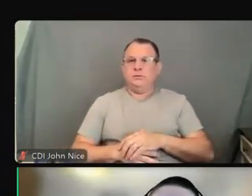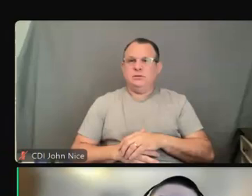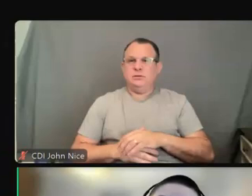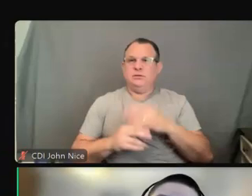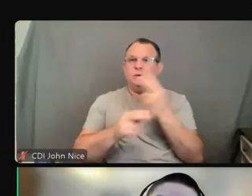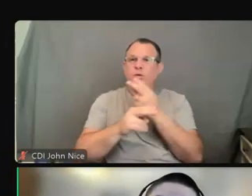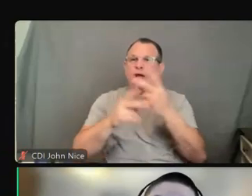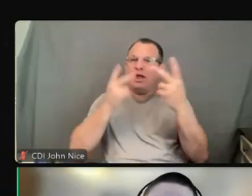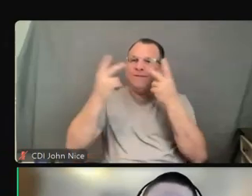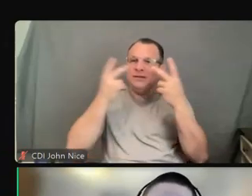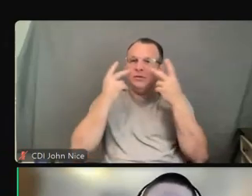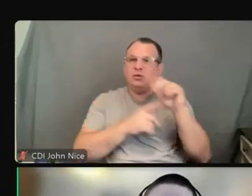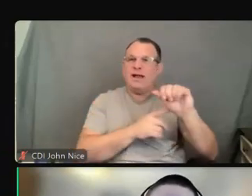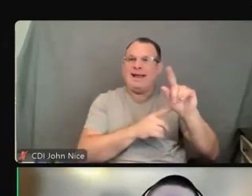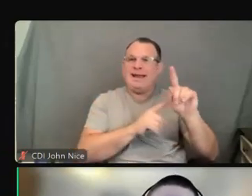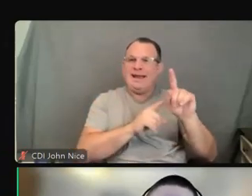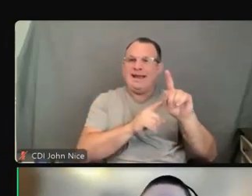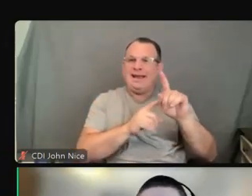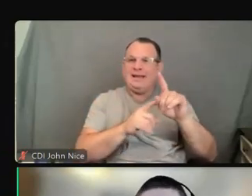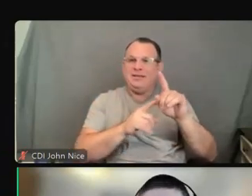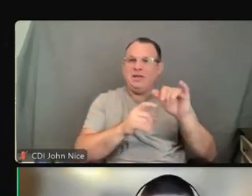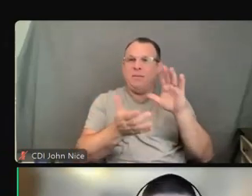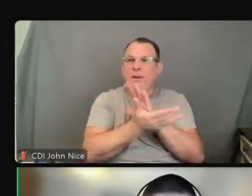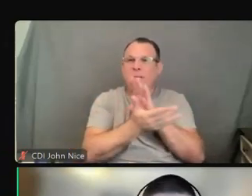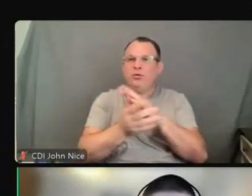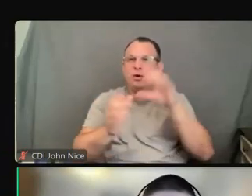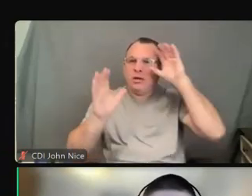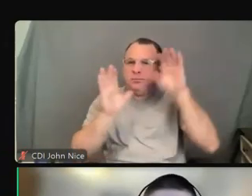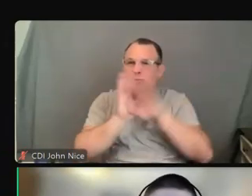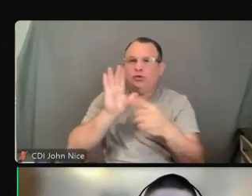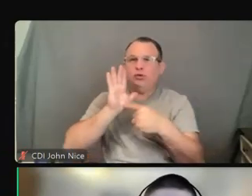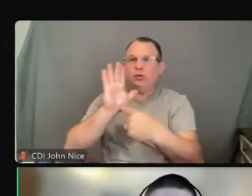documents you may be providing a patient or individual.